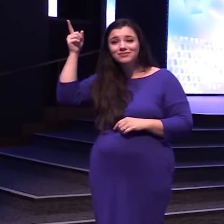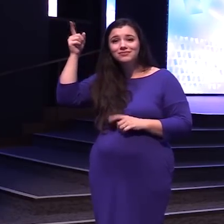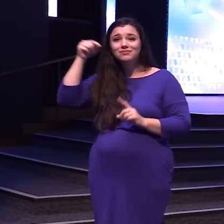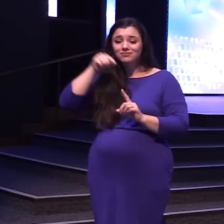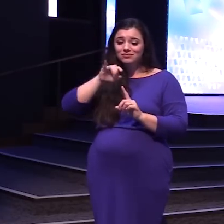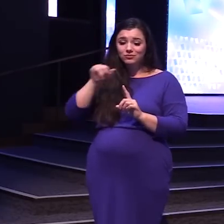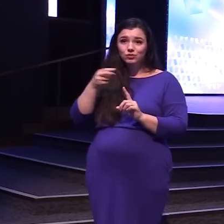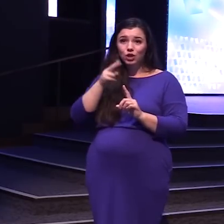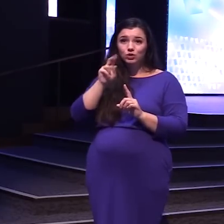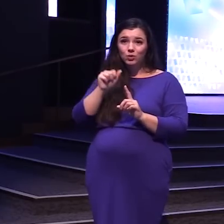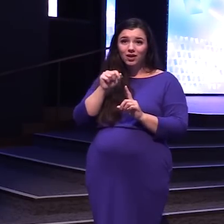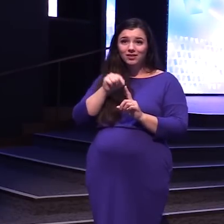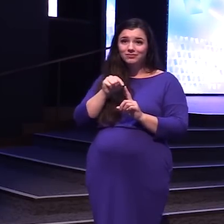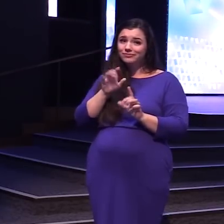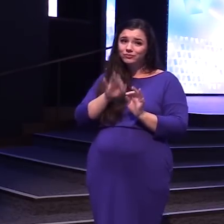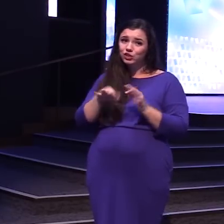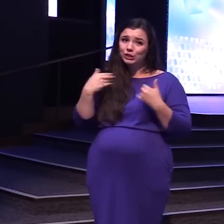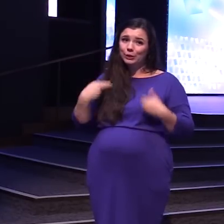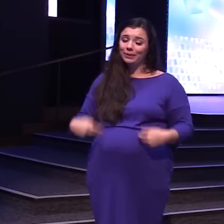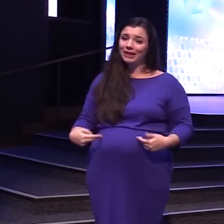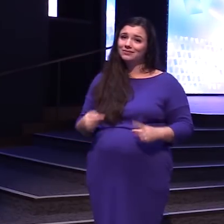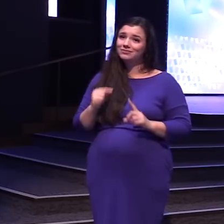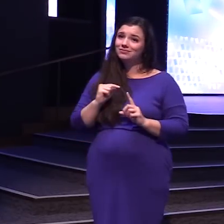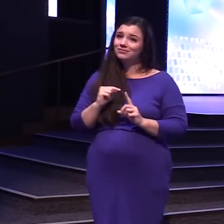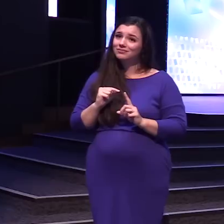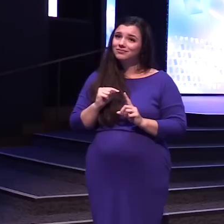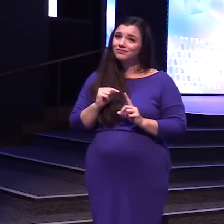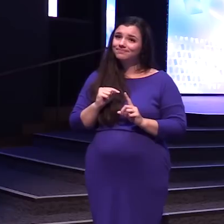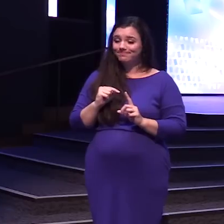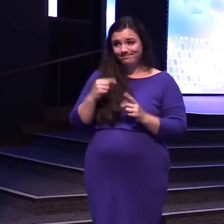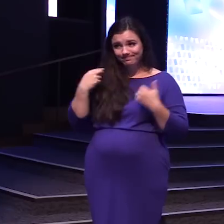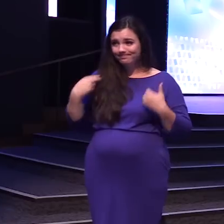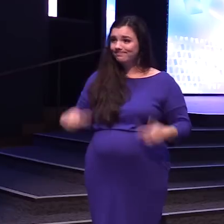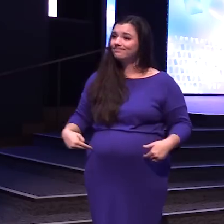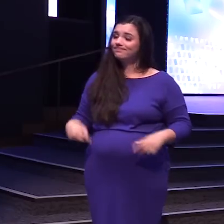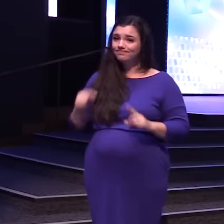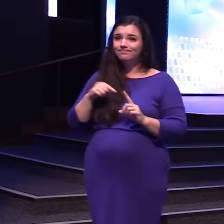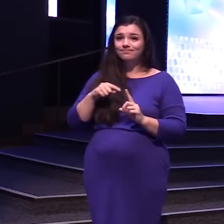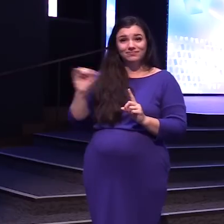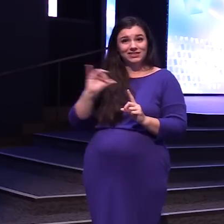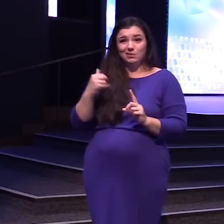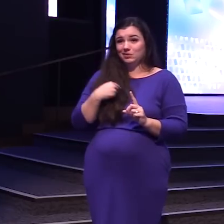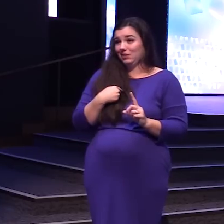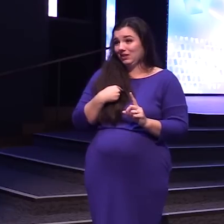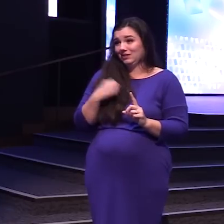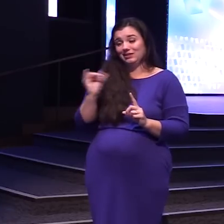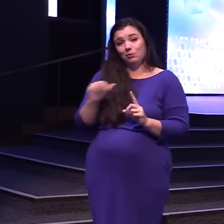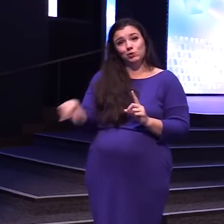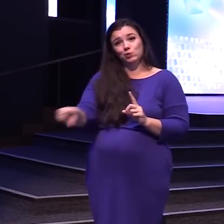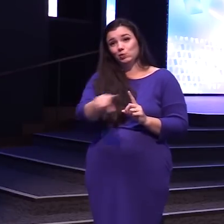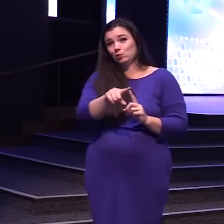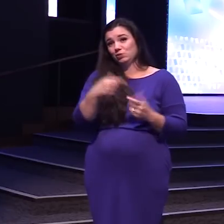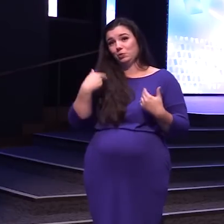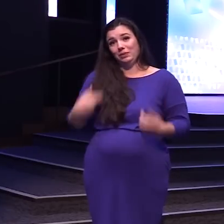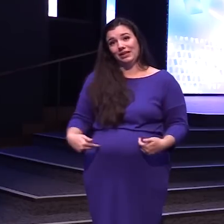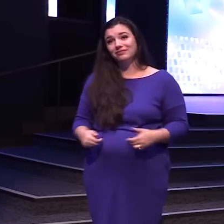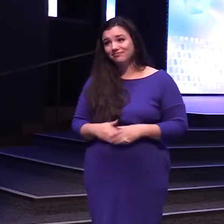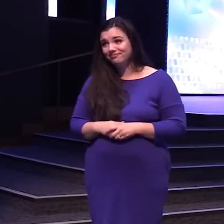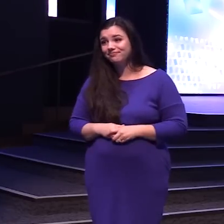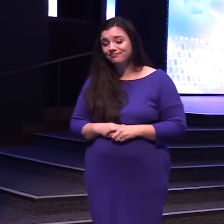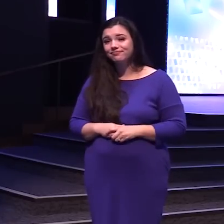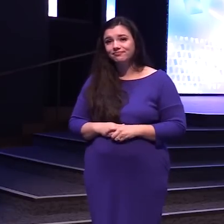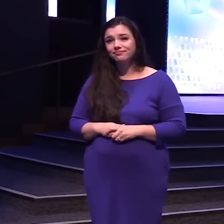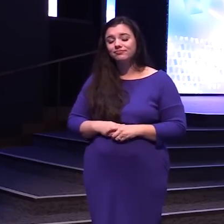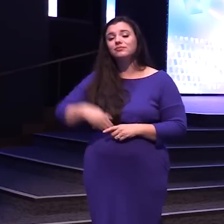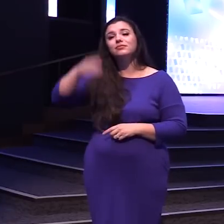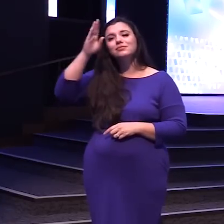Joshua's just A human He's a human Like me Like you And